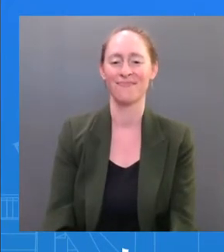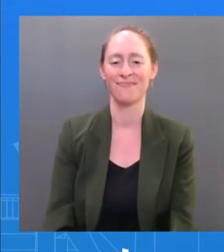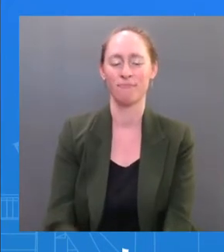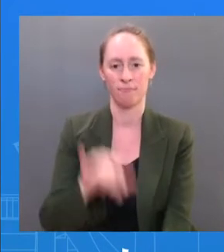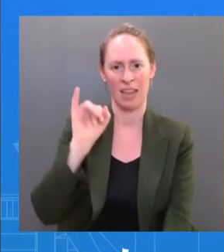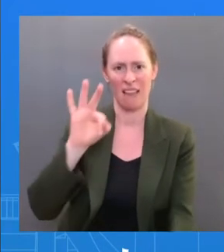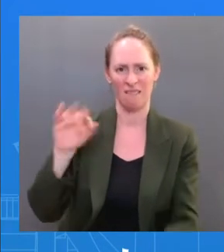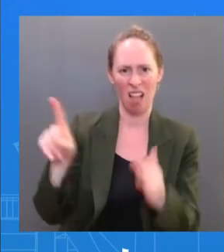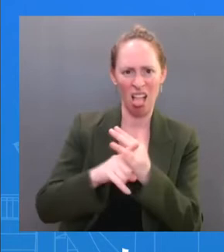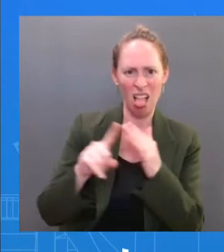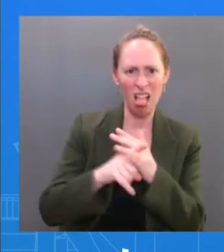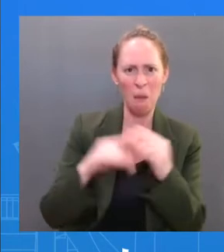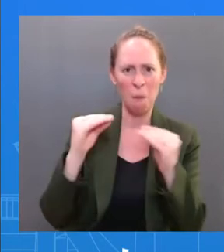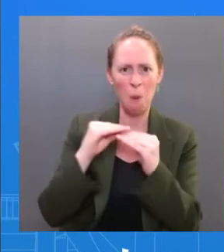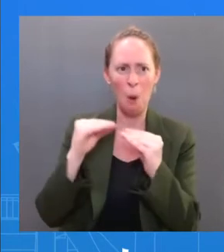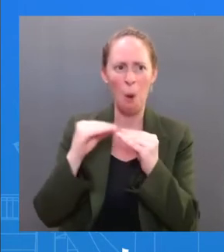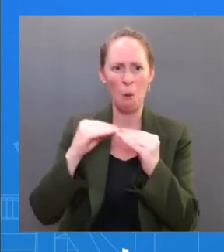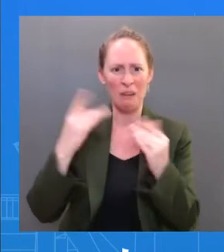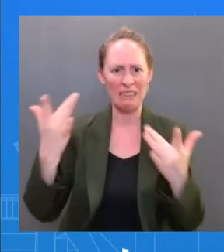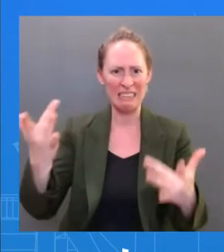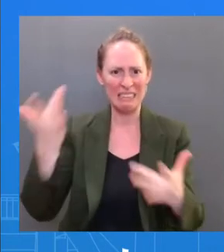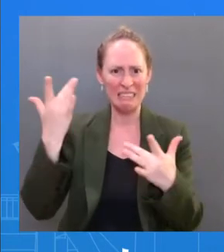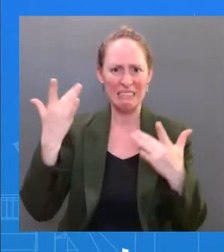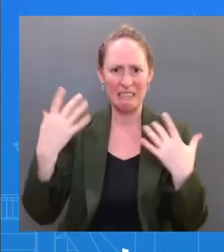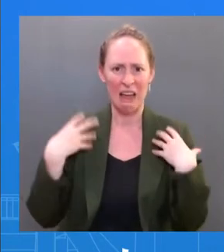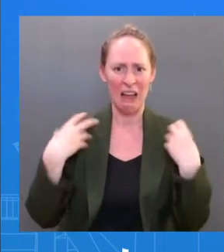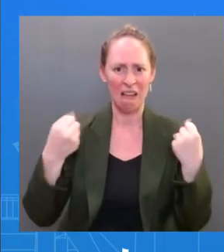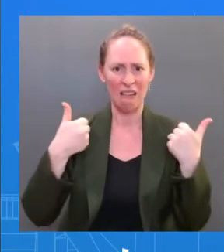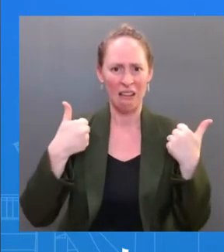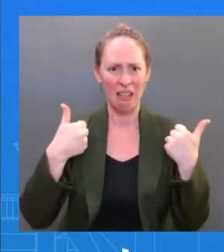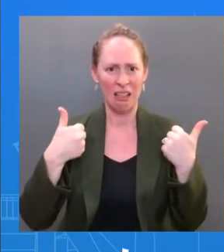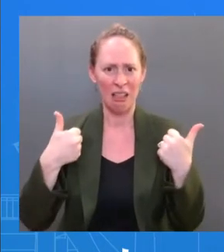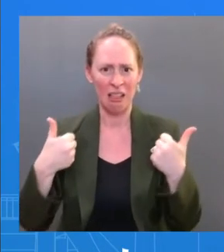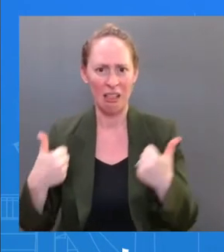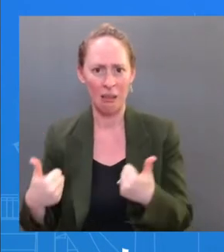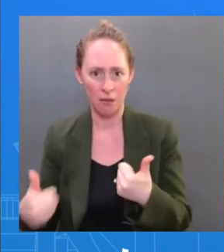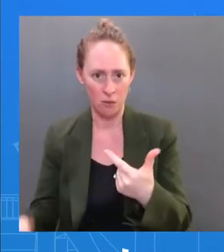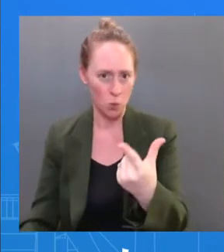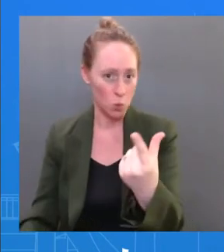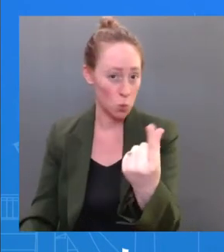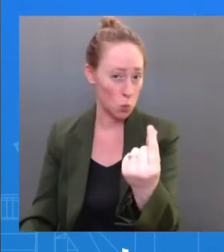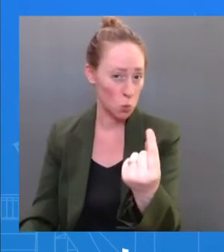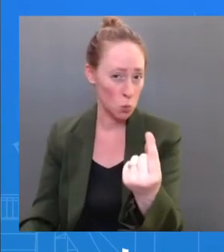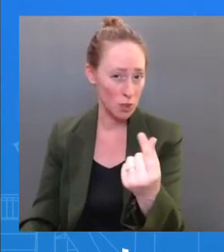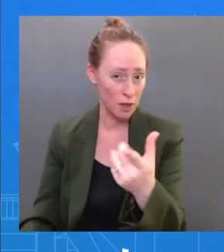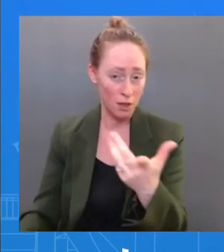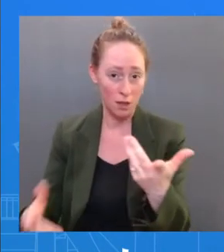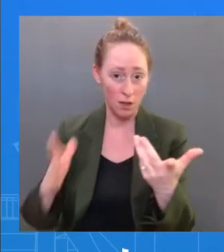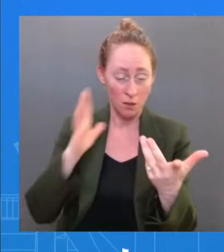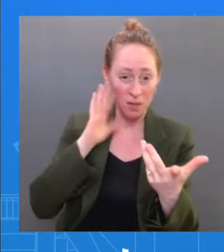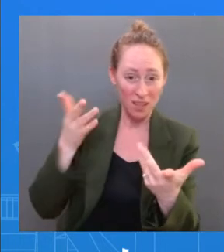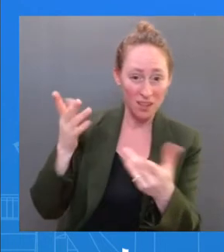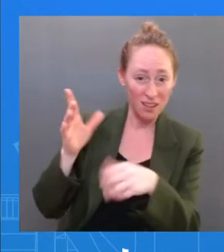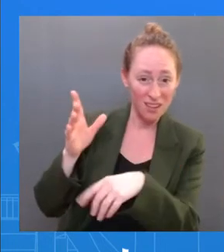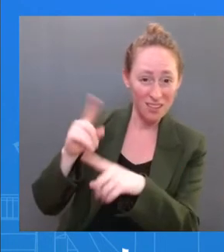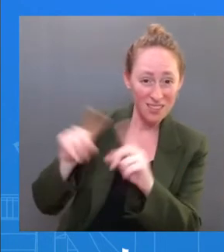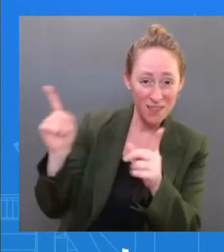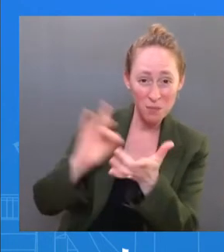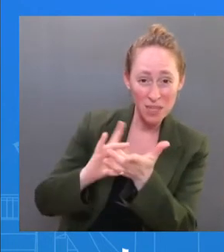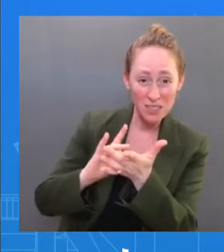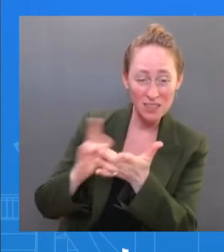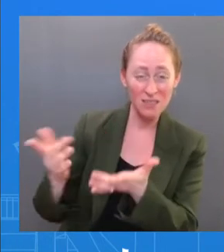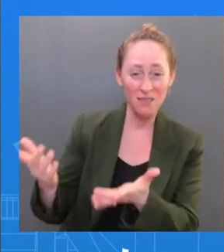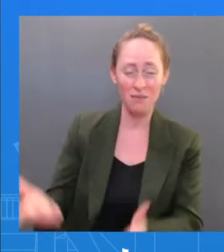drive that process with consultation from experts, not just at those institutions, really around the country. And I think